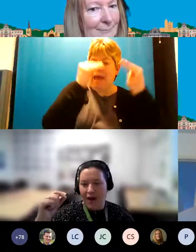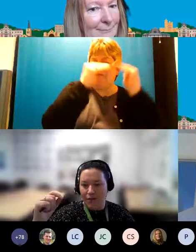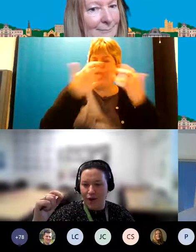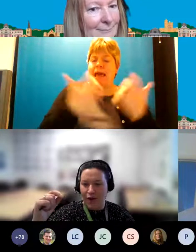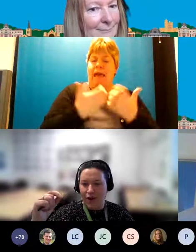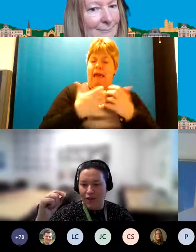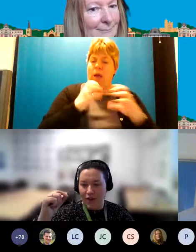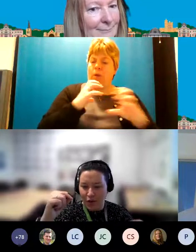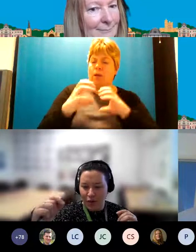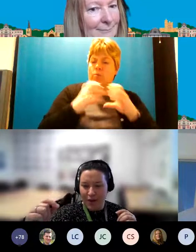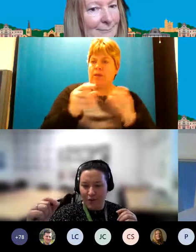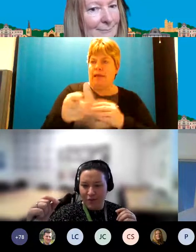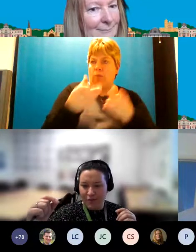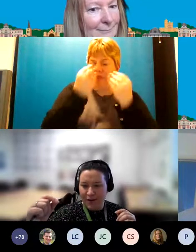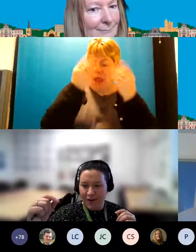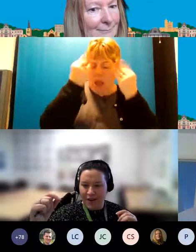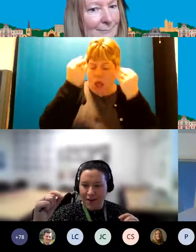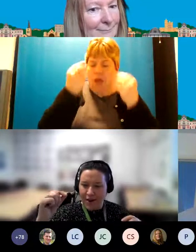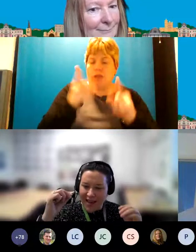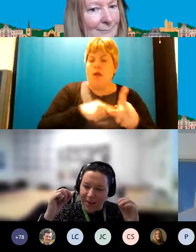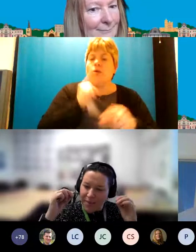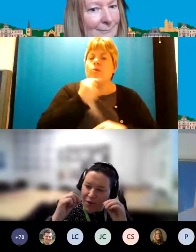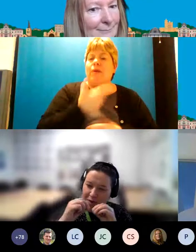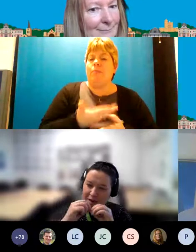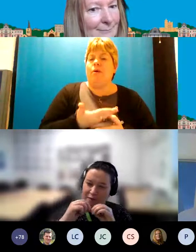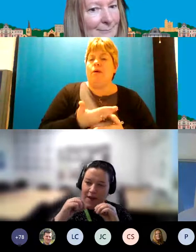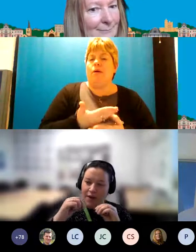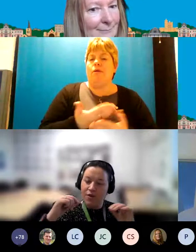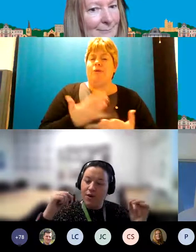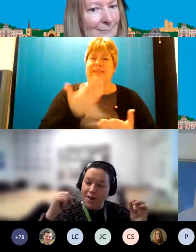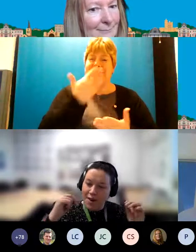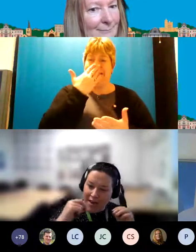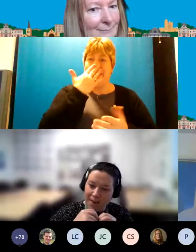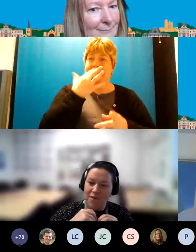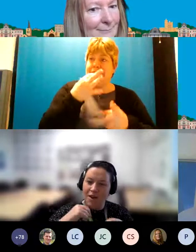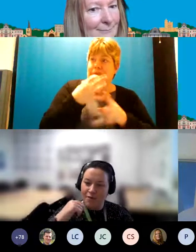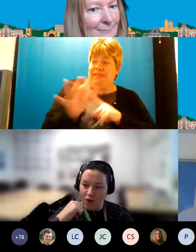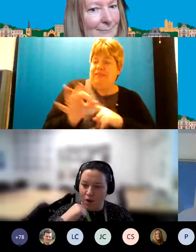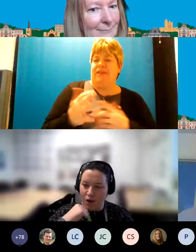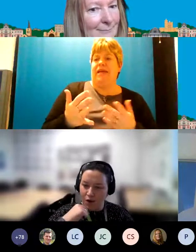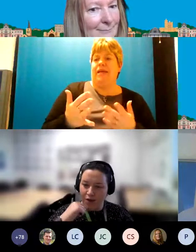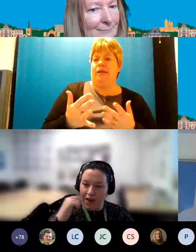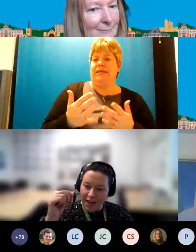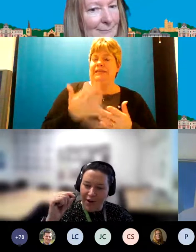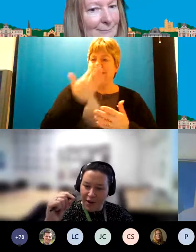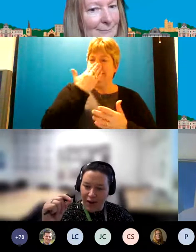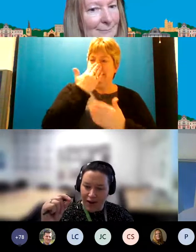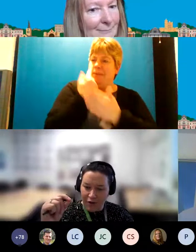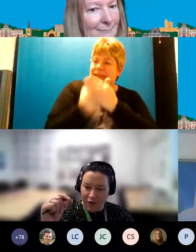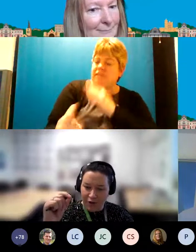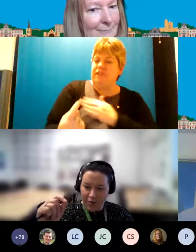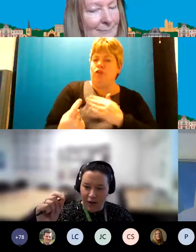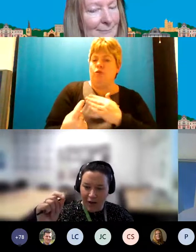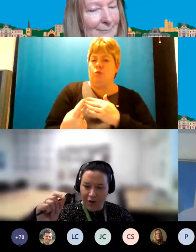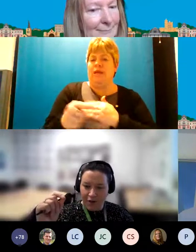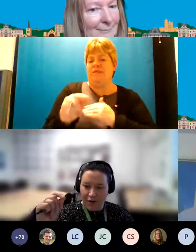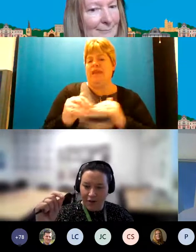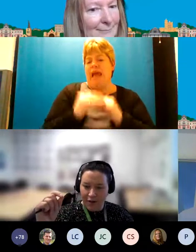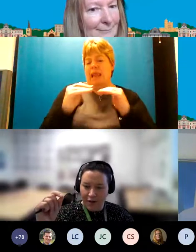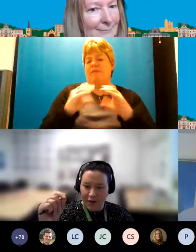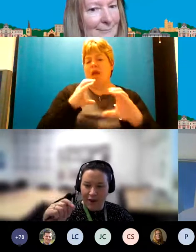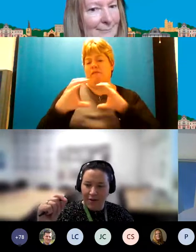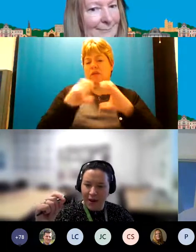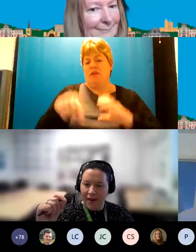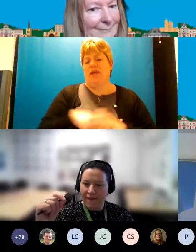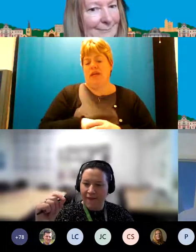communicate that with learners and young people so it seems specific enough so it seems individual enough even at that level of communication